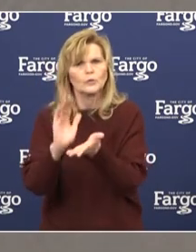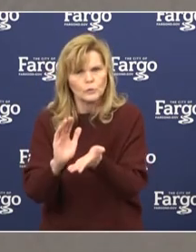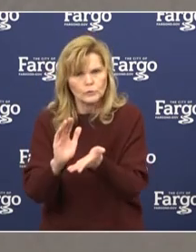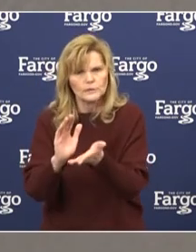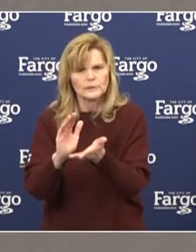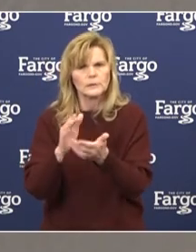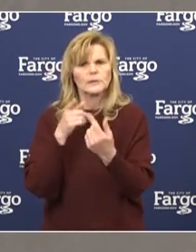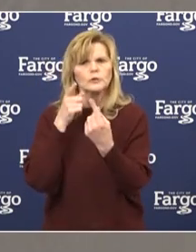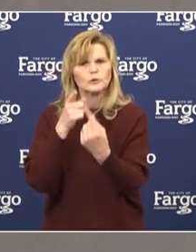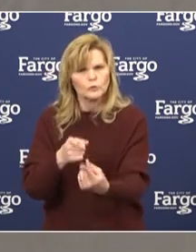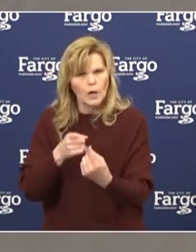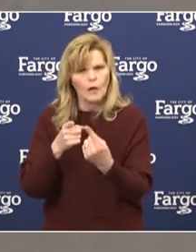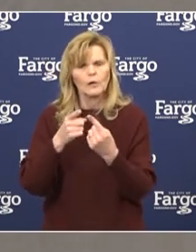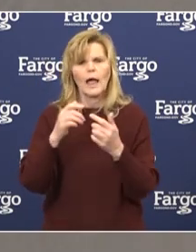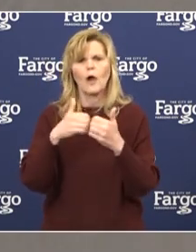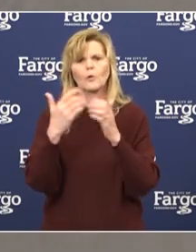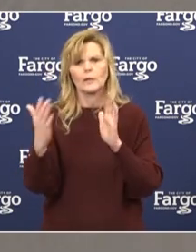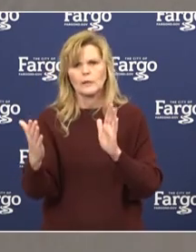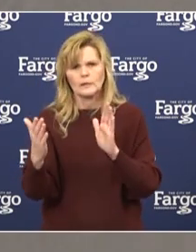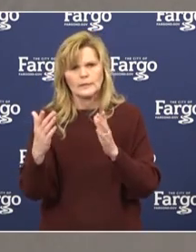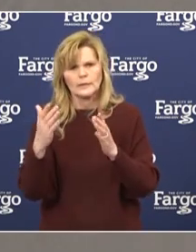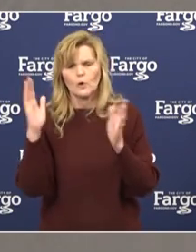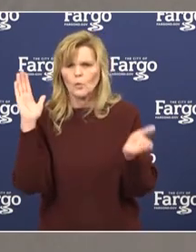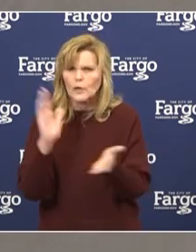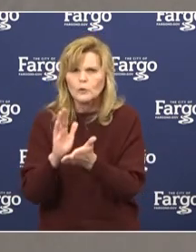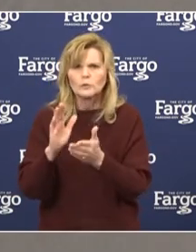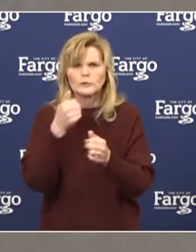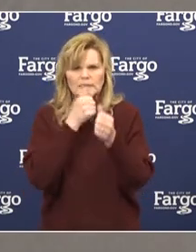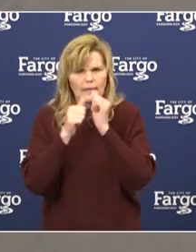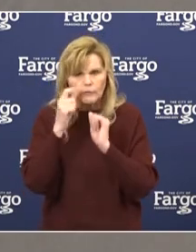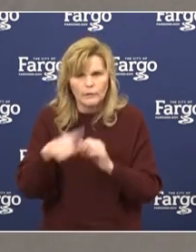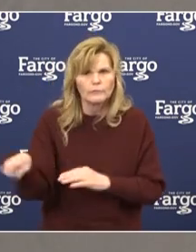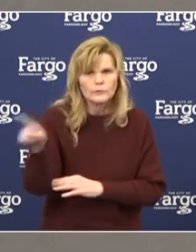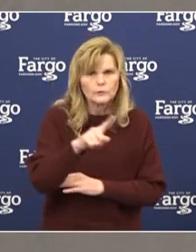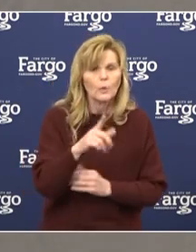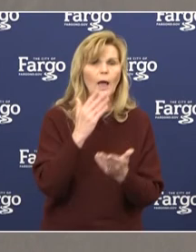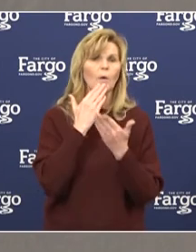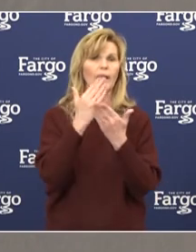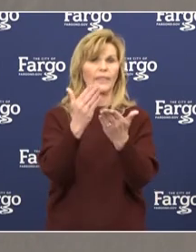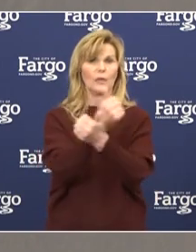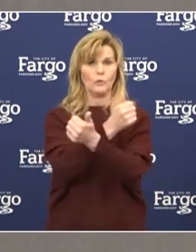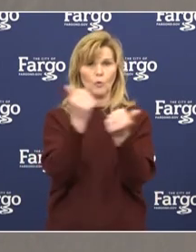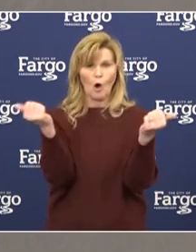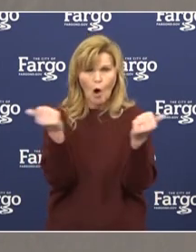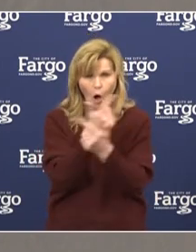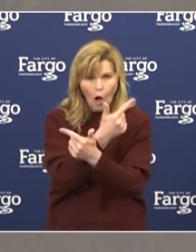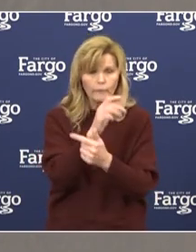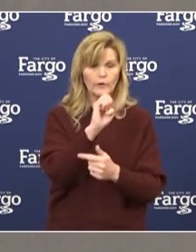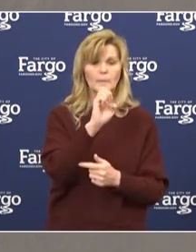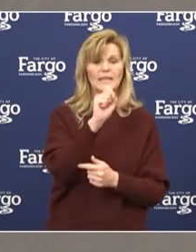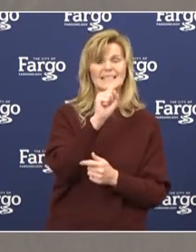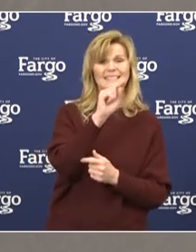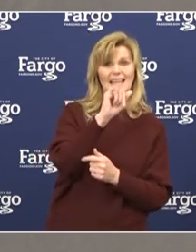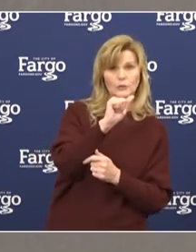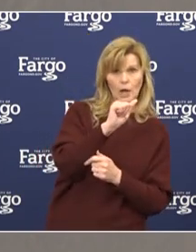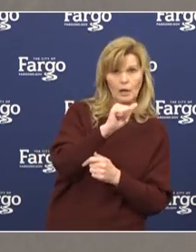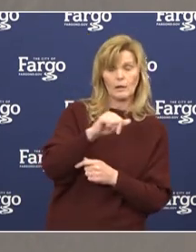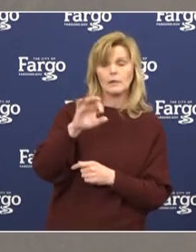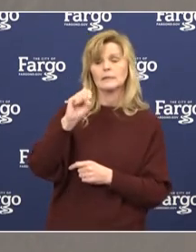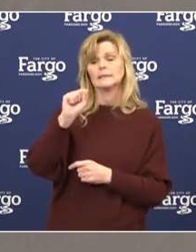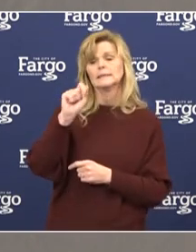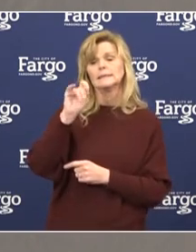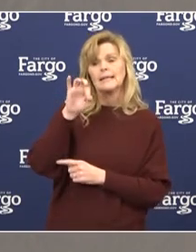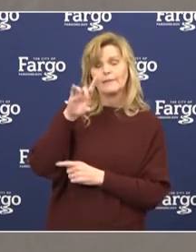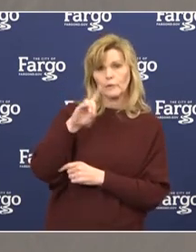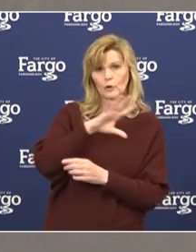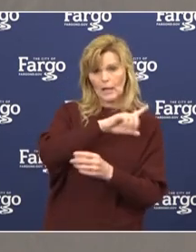how we do business going forward. So again, I thank you all from Essentia, Ms. Anne for being here, for giving us the